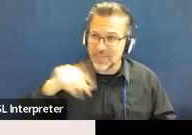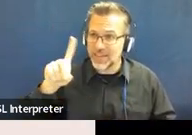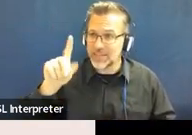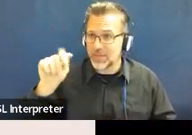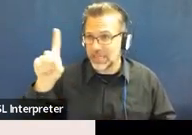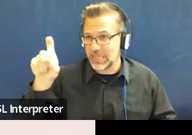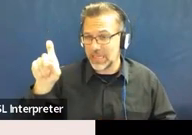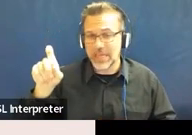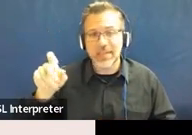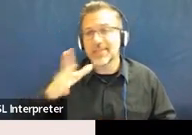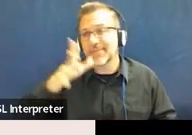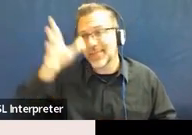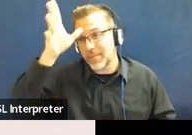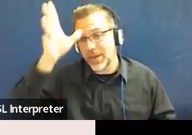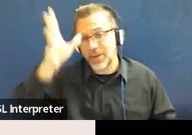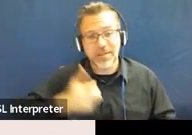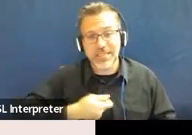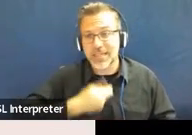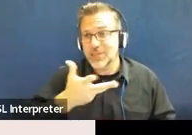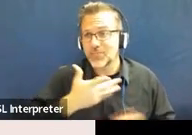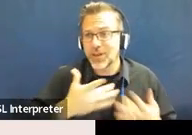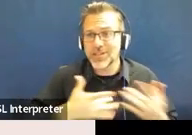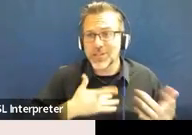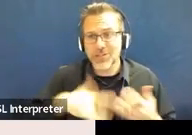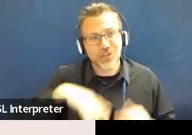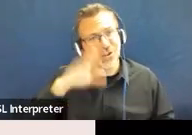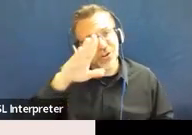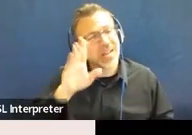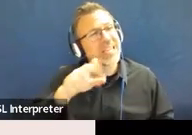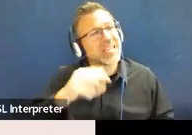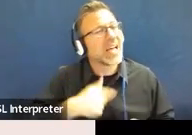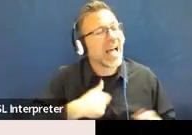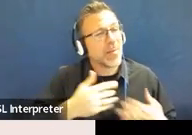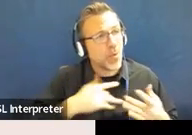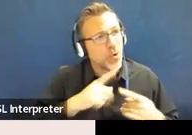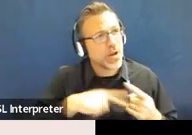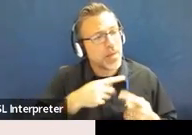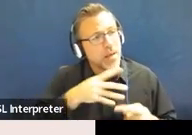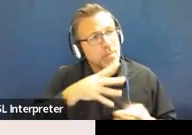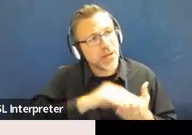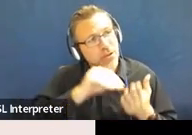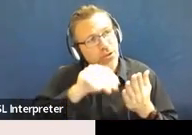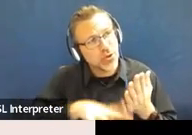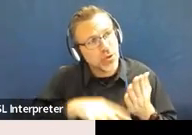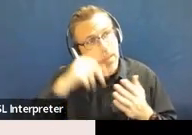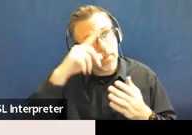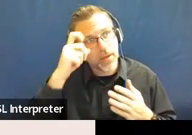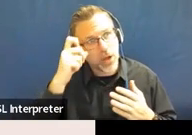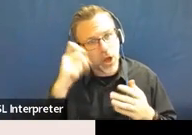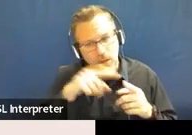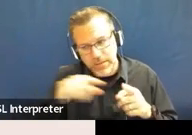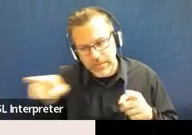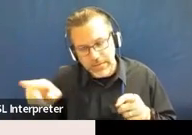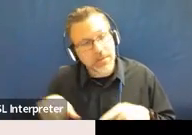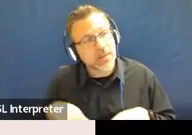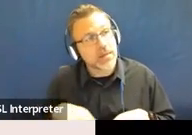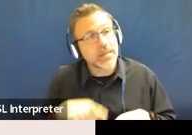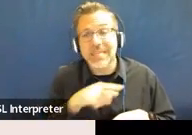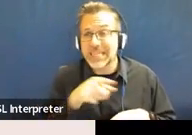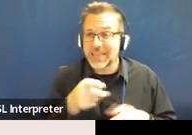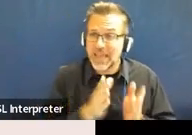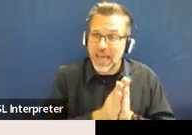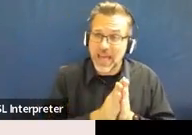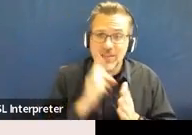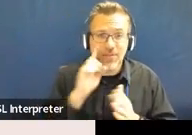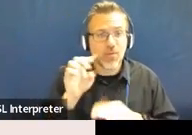parents expressing concern? I'm really, I'm really worried about my student, you know, my child, because. Did they request an evaluation? Did